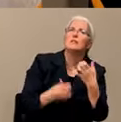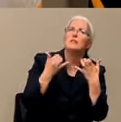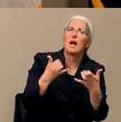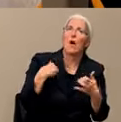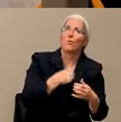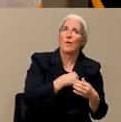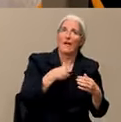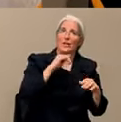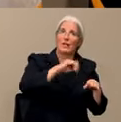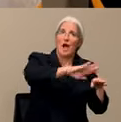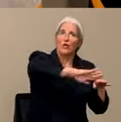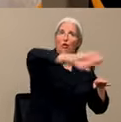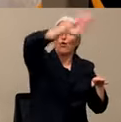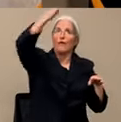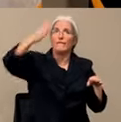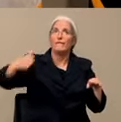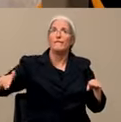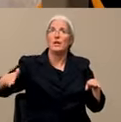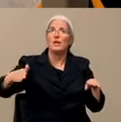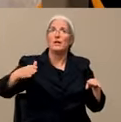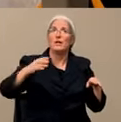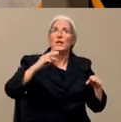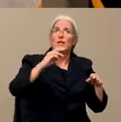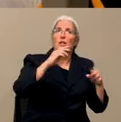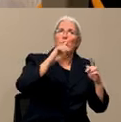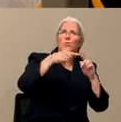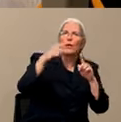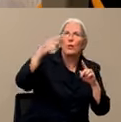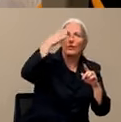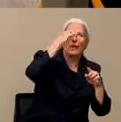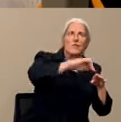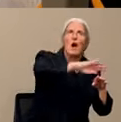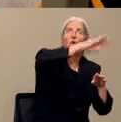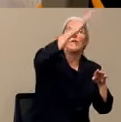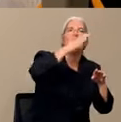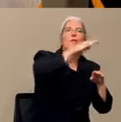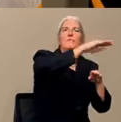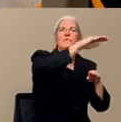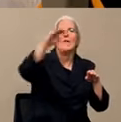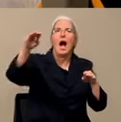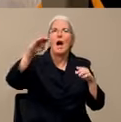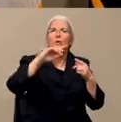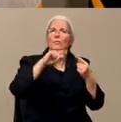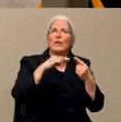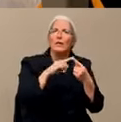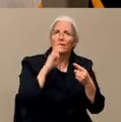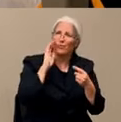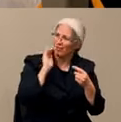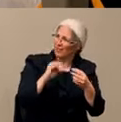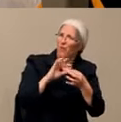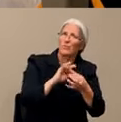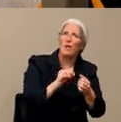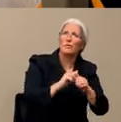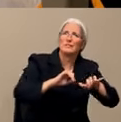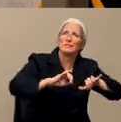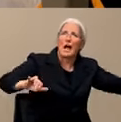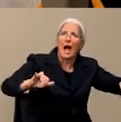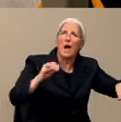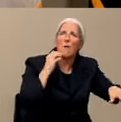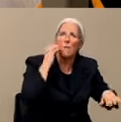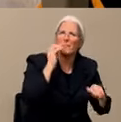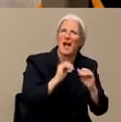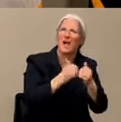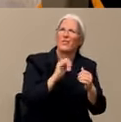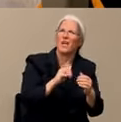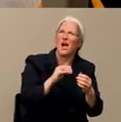Can you explain what that is? Because it really ties to the stay at home strategy that's in place. Yeah. So how does that work? So we